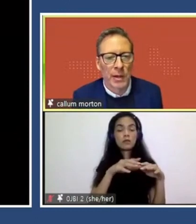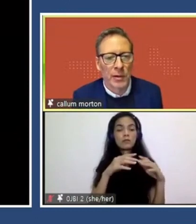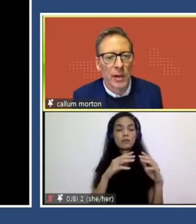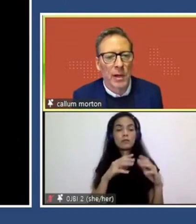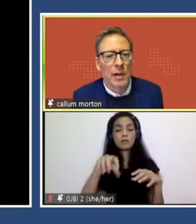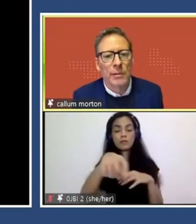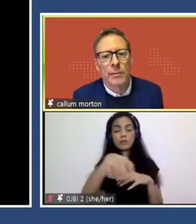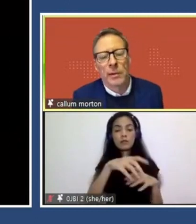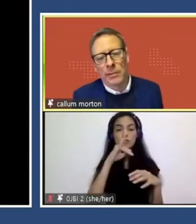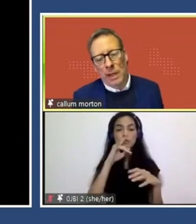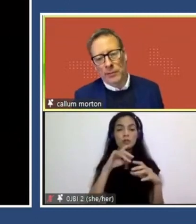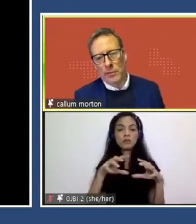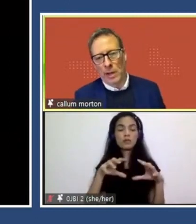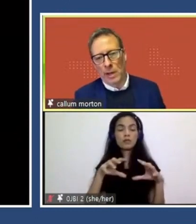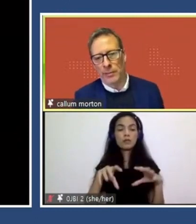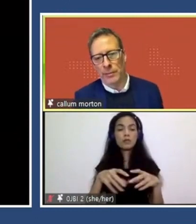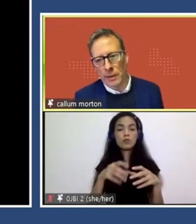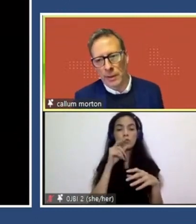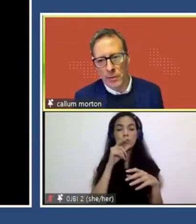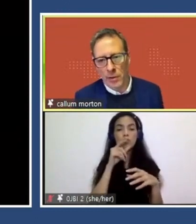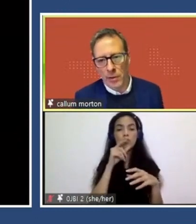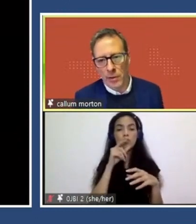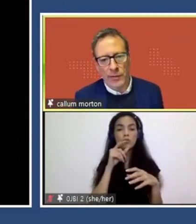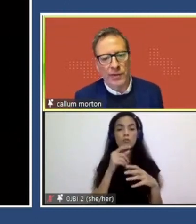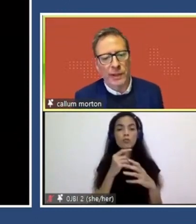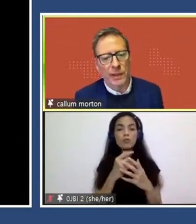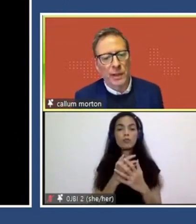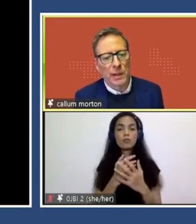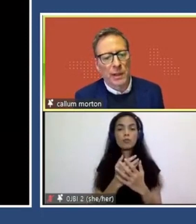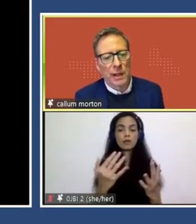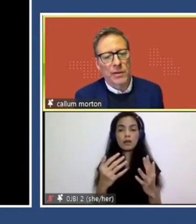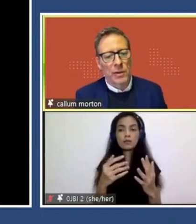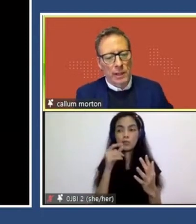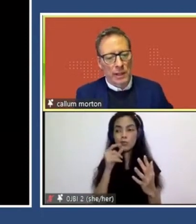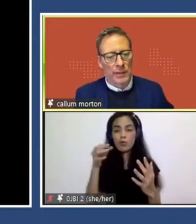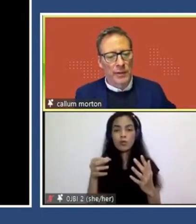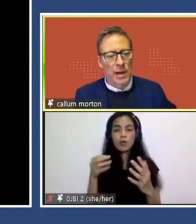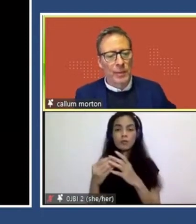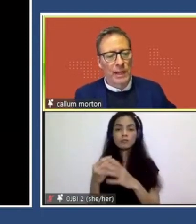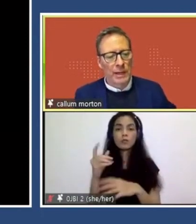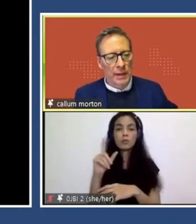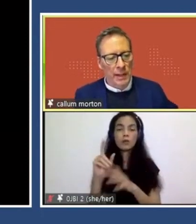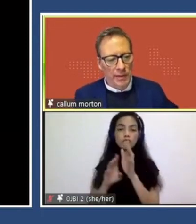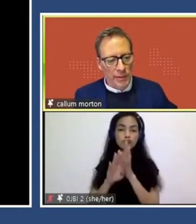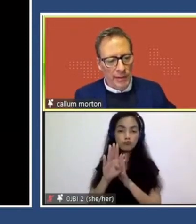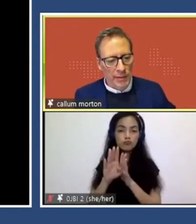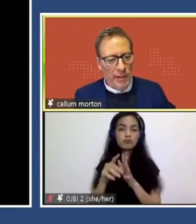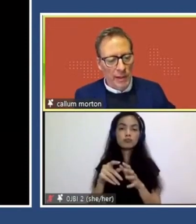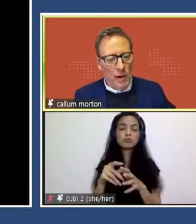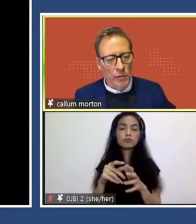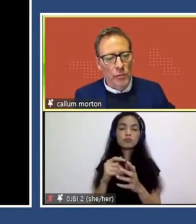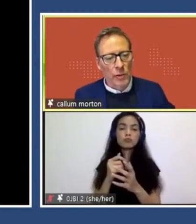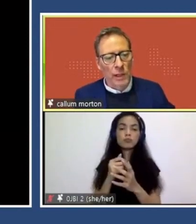population, um, um, and, and, uh, growth of the city. Uh, and so, uh, the ground plane is, uh, is,